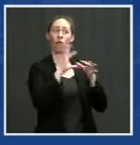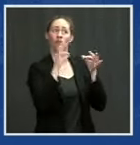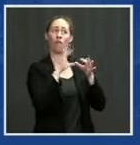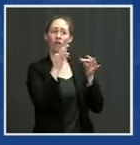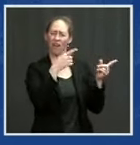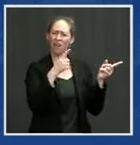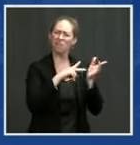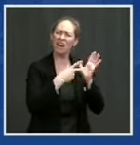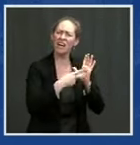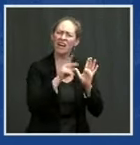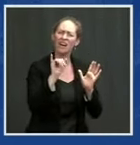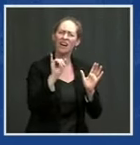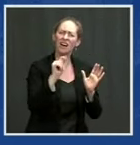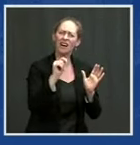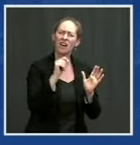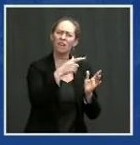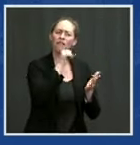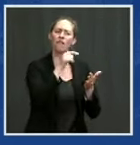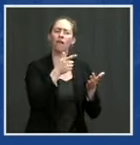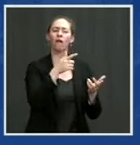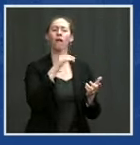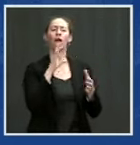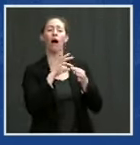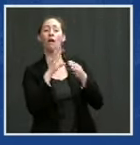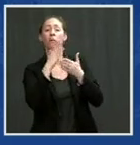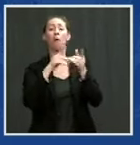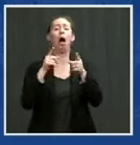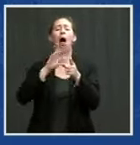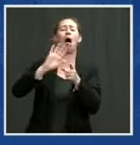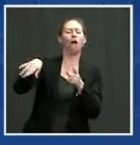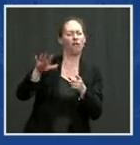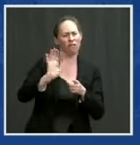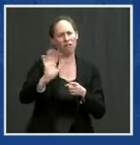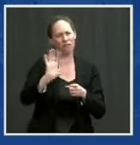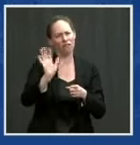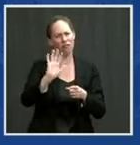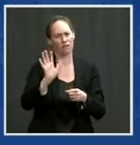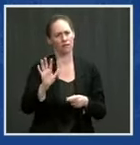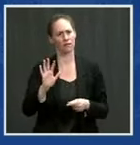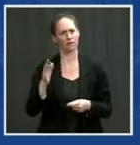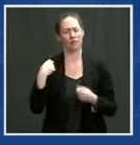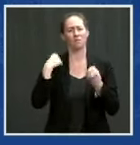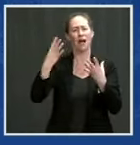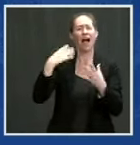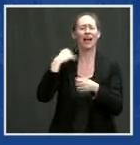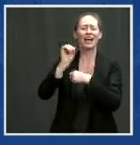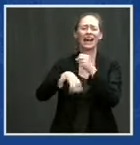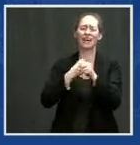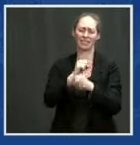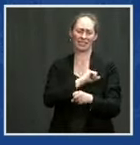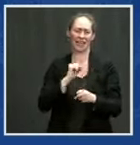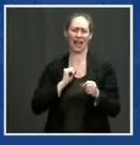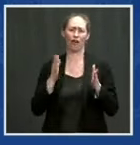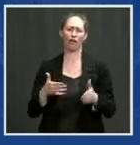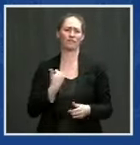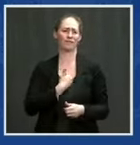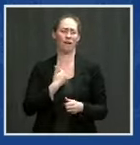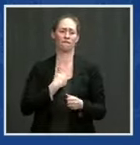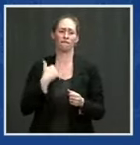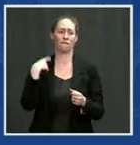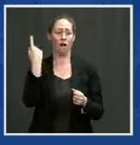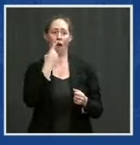you you discount where i come from in my years in the senate the single greatest currency you have is your word